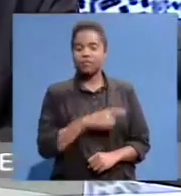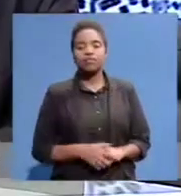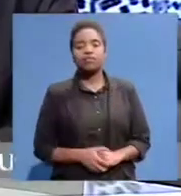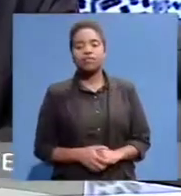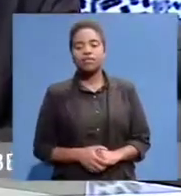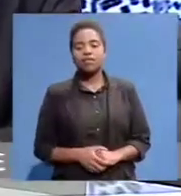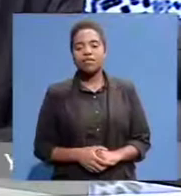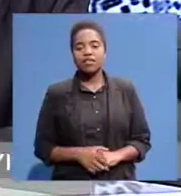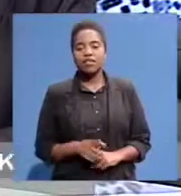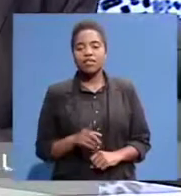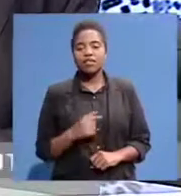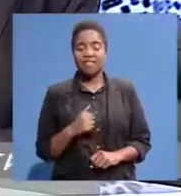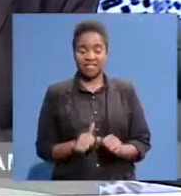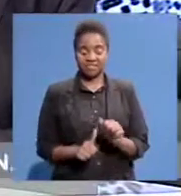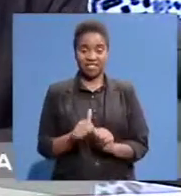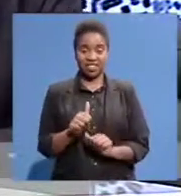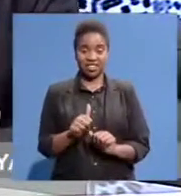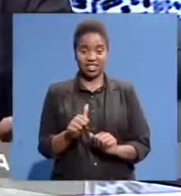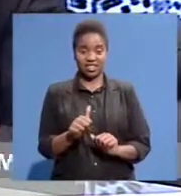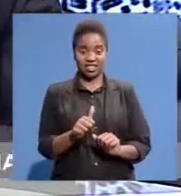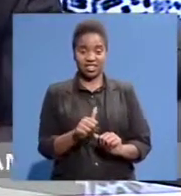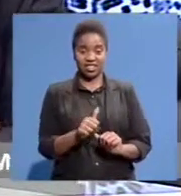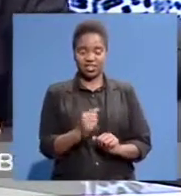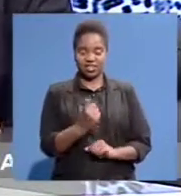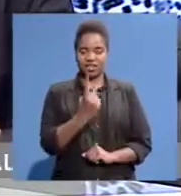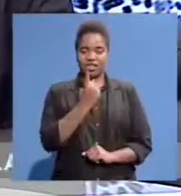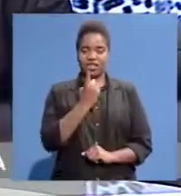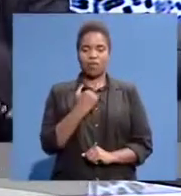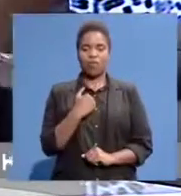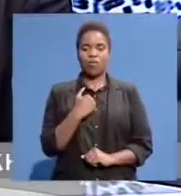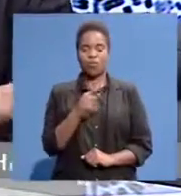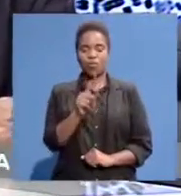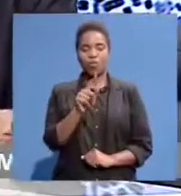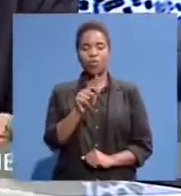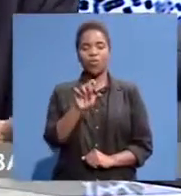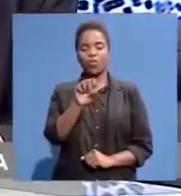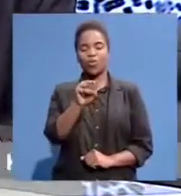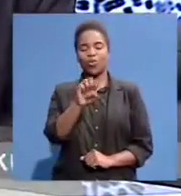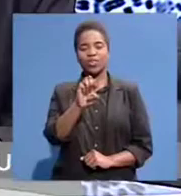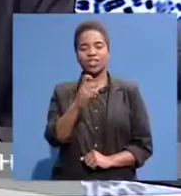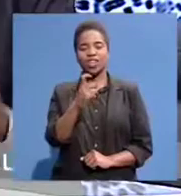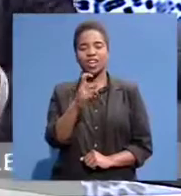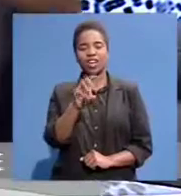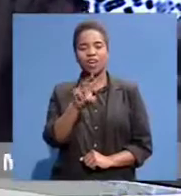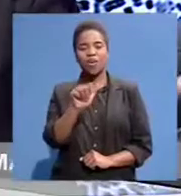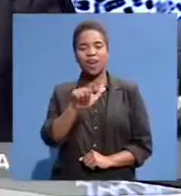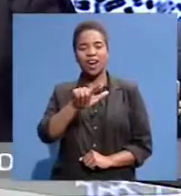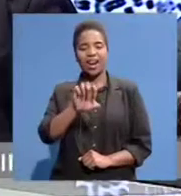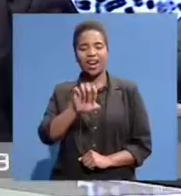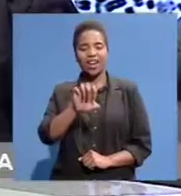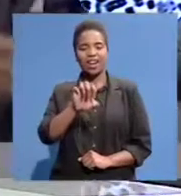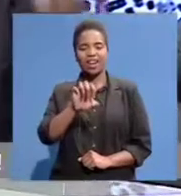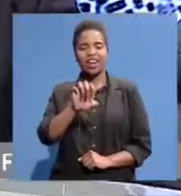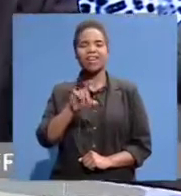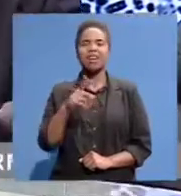The first person To come to me Was Otokyo When he came out Of prison Because We didn't even think